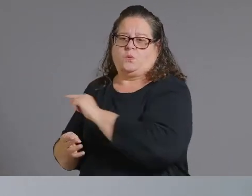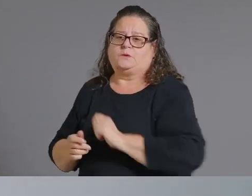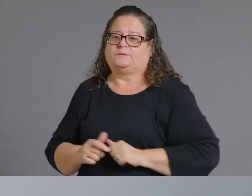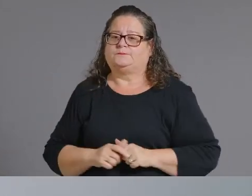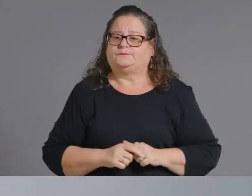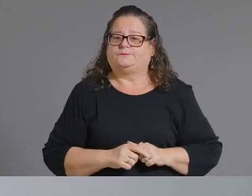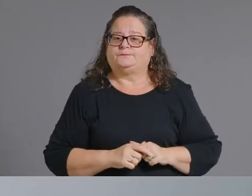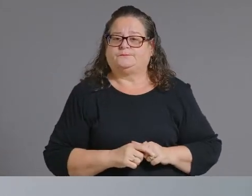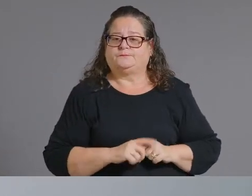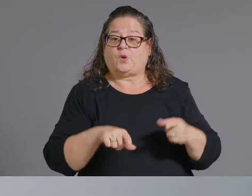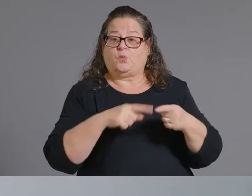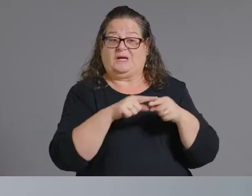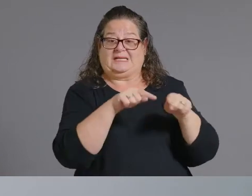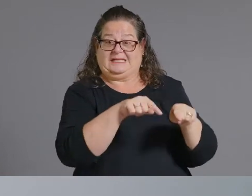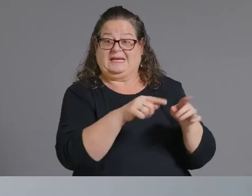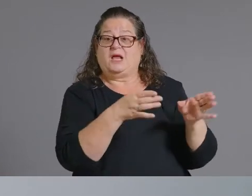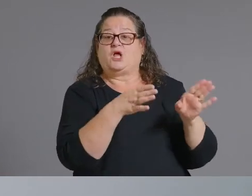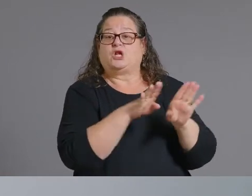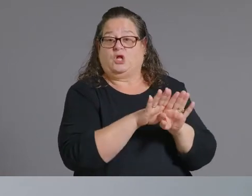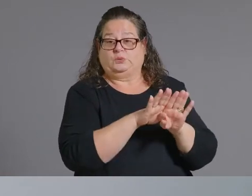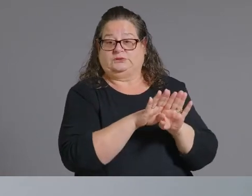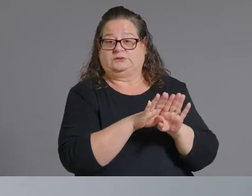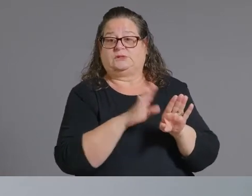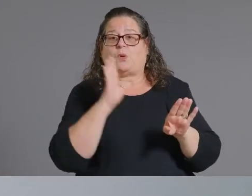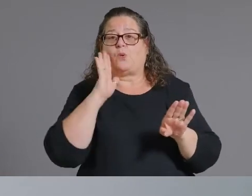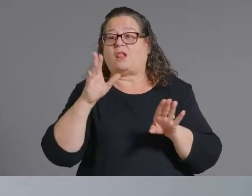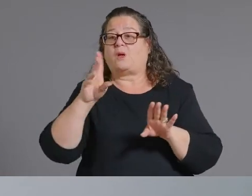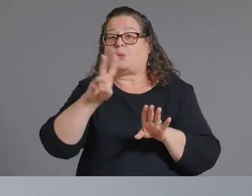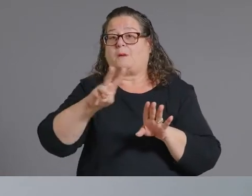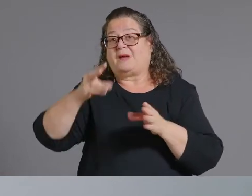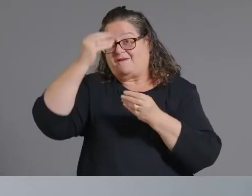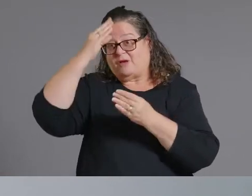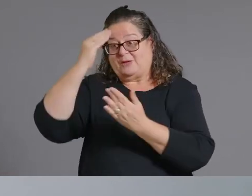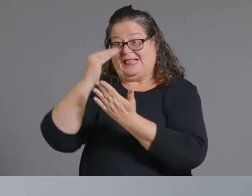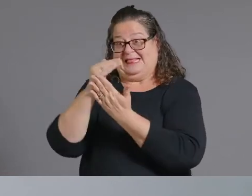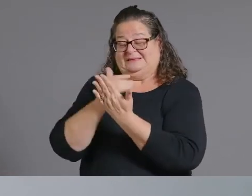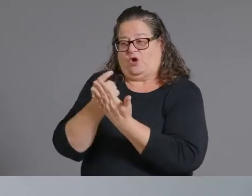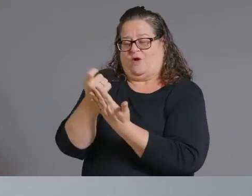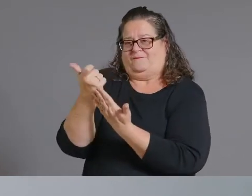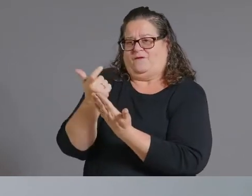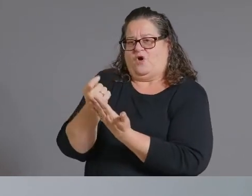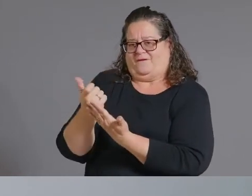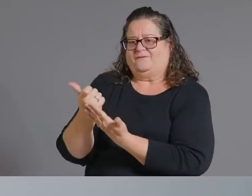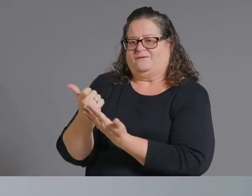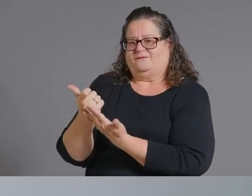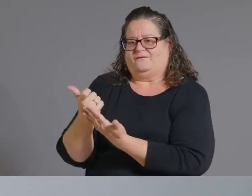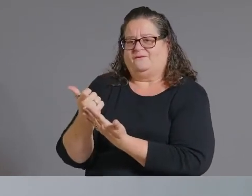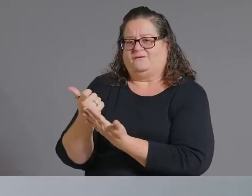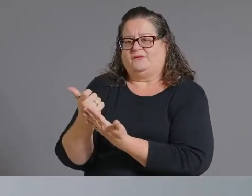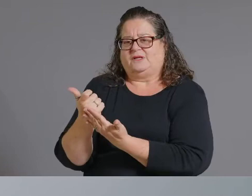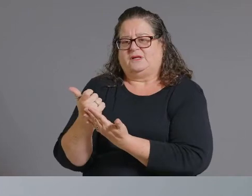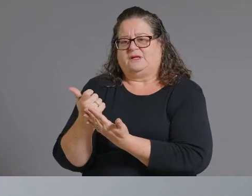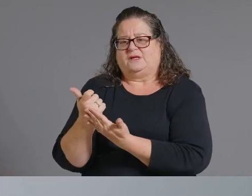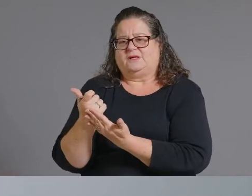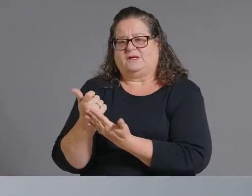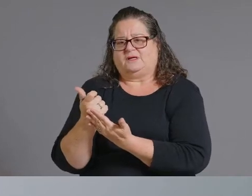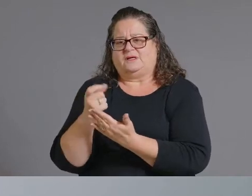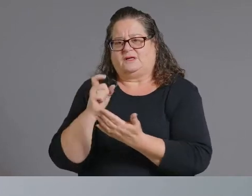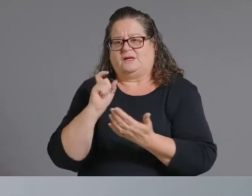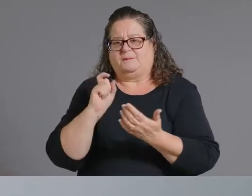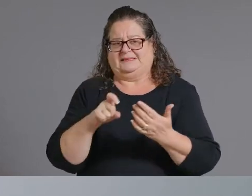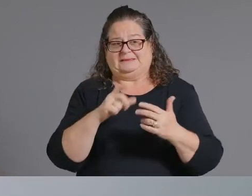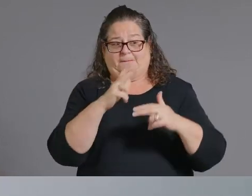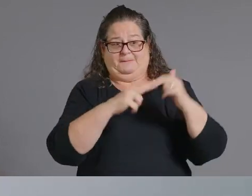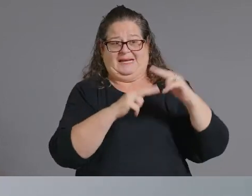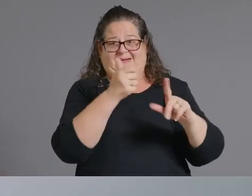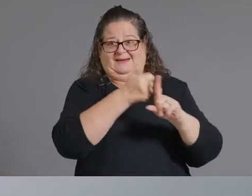of our website and then they need to demobilize to be out of those facilities um by the end of june so